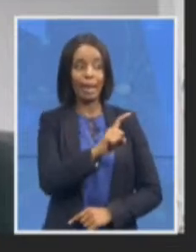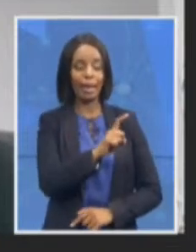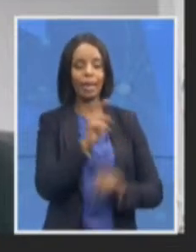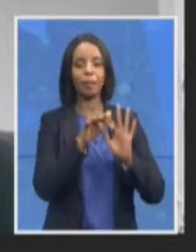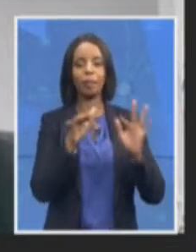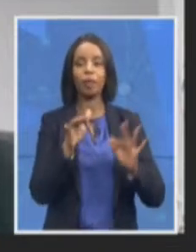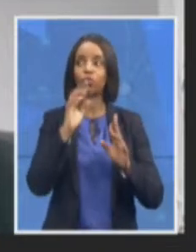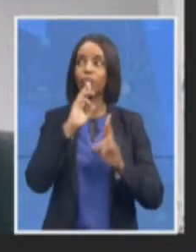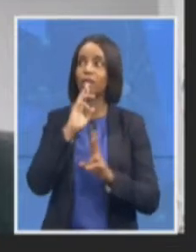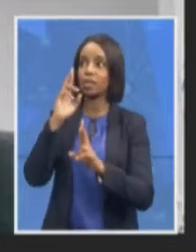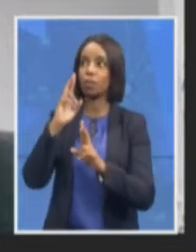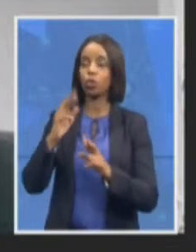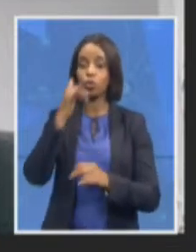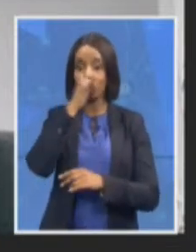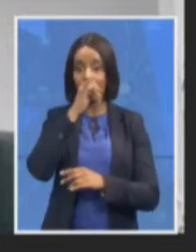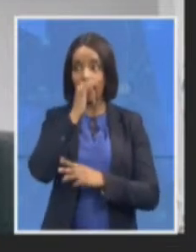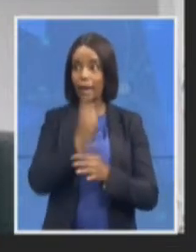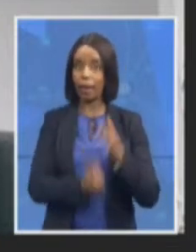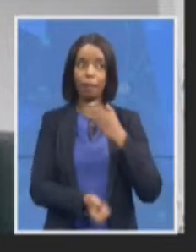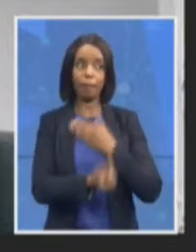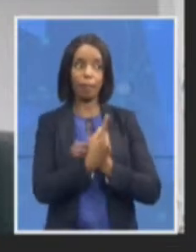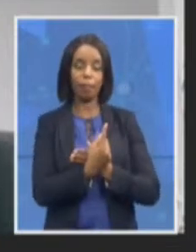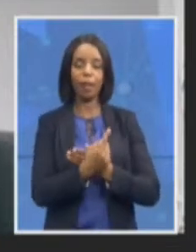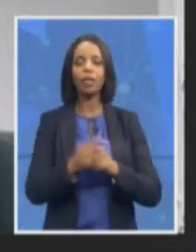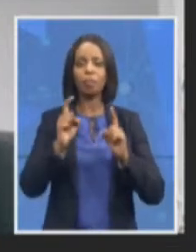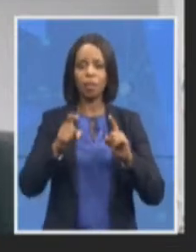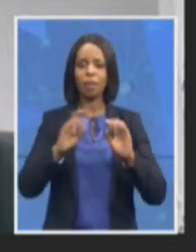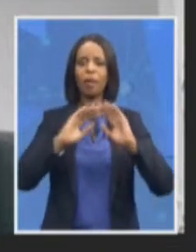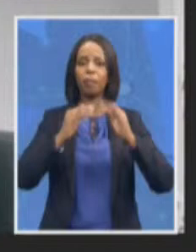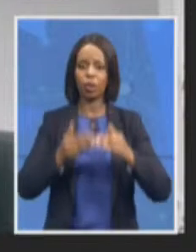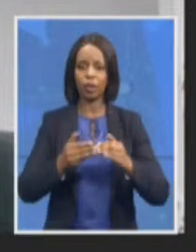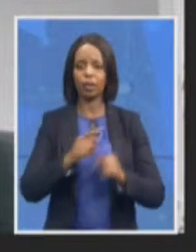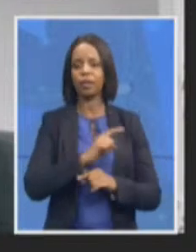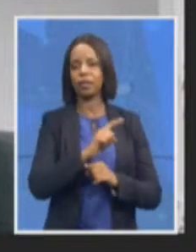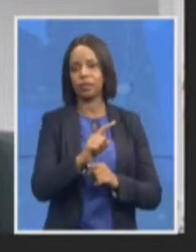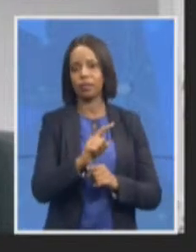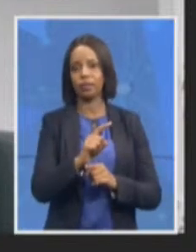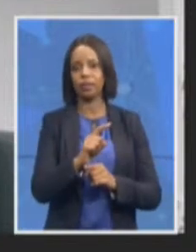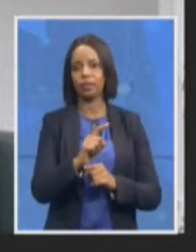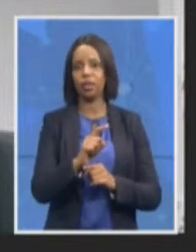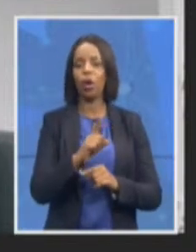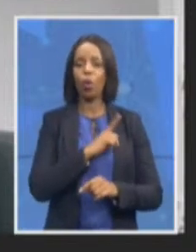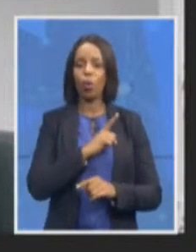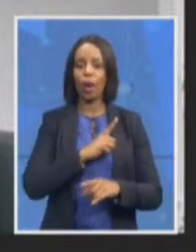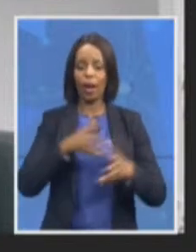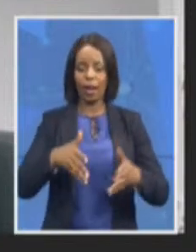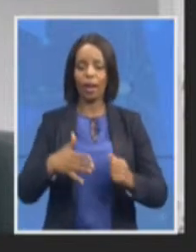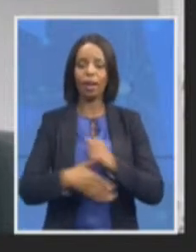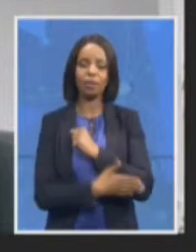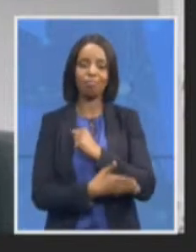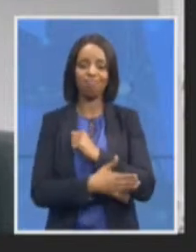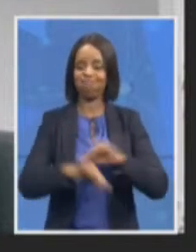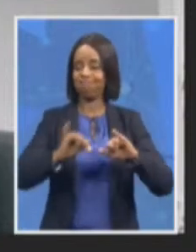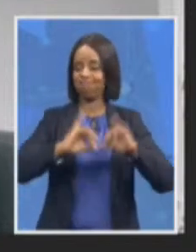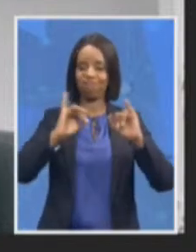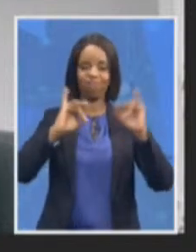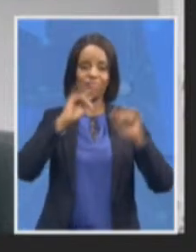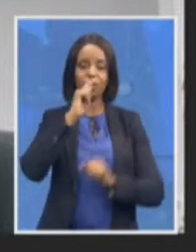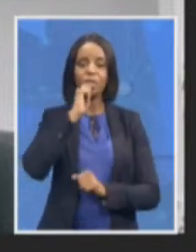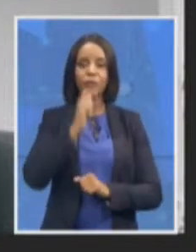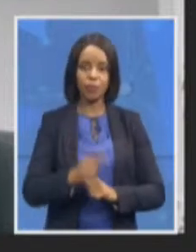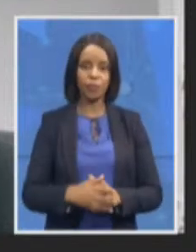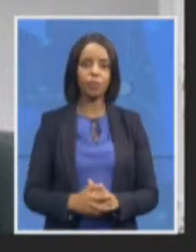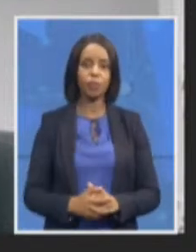right now we need to work together with public sector entities organizations it's got to be a government